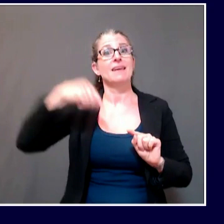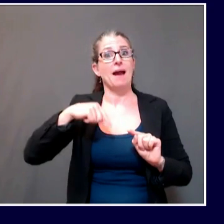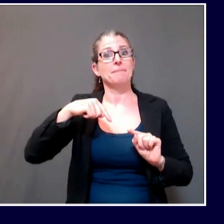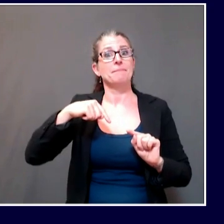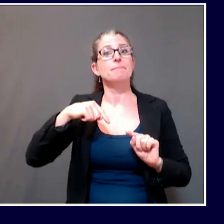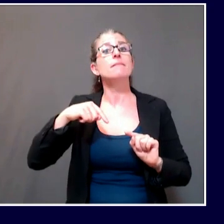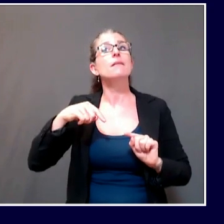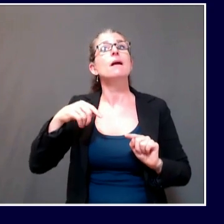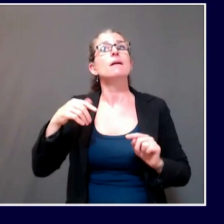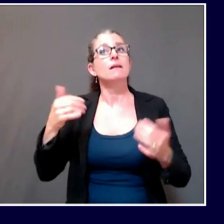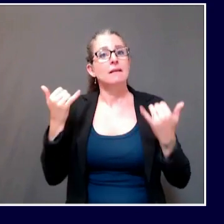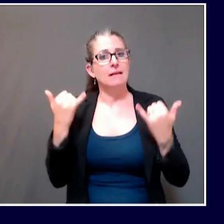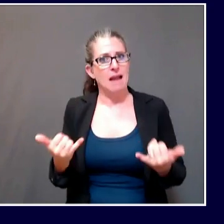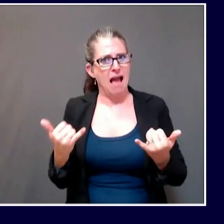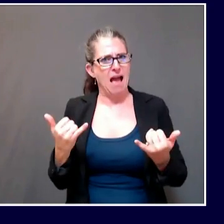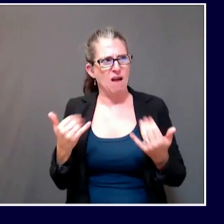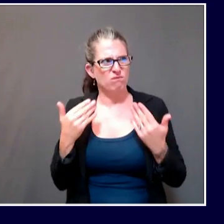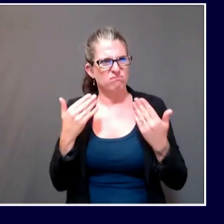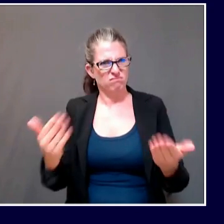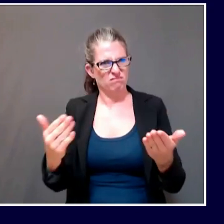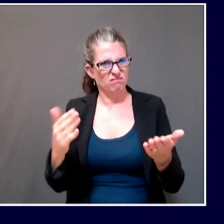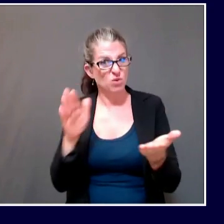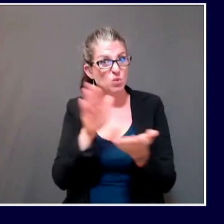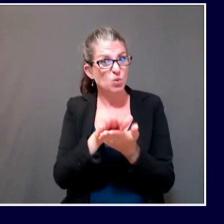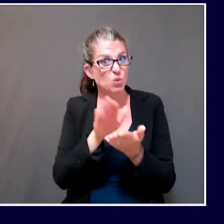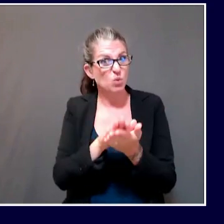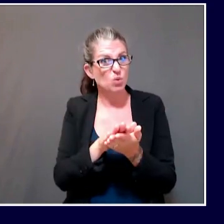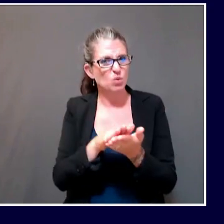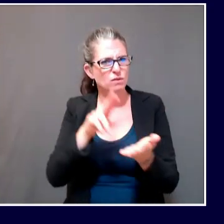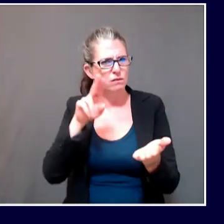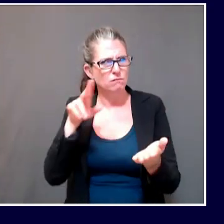discussion about the risk this could imply?